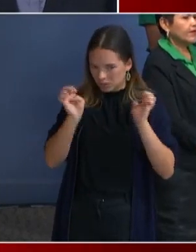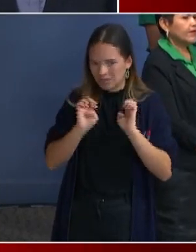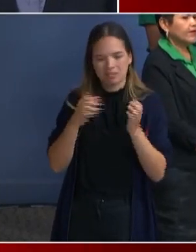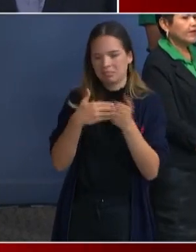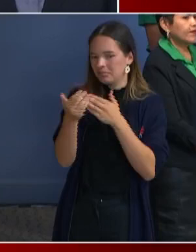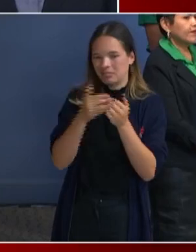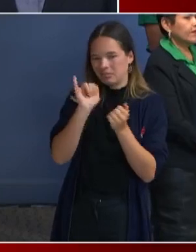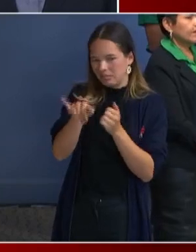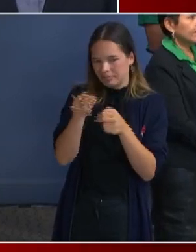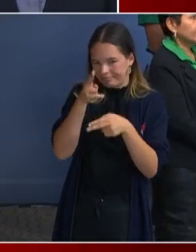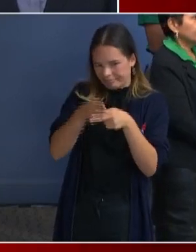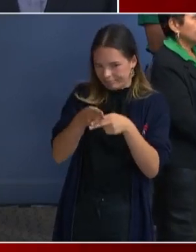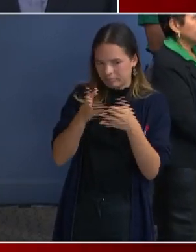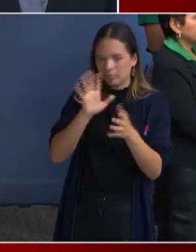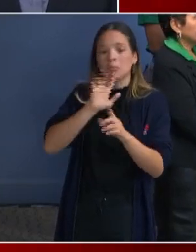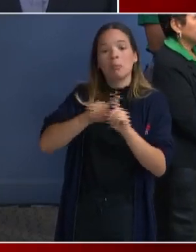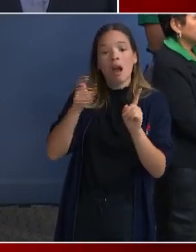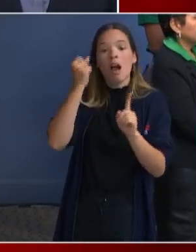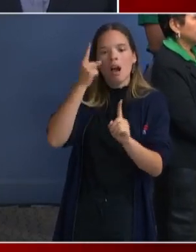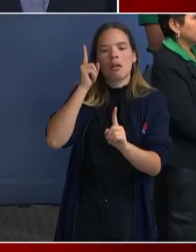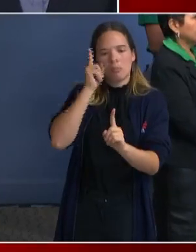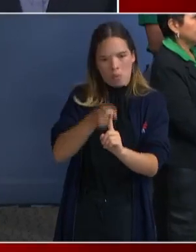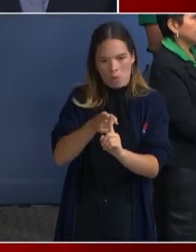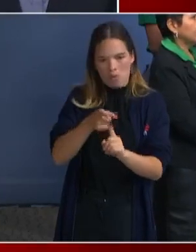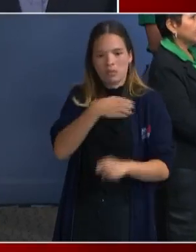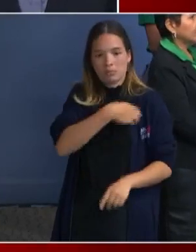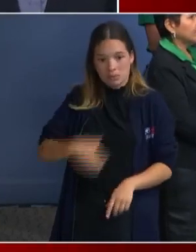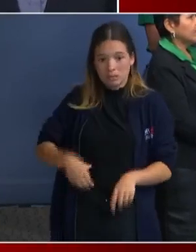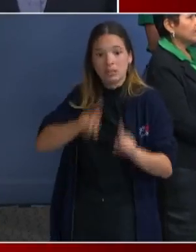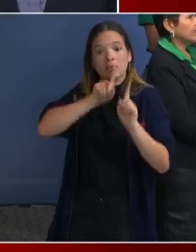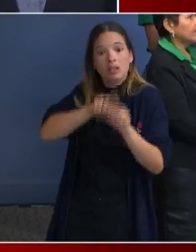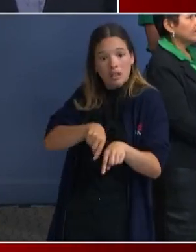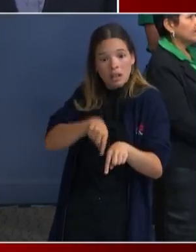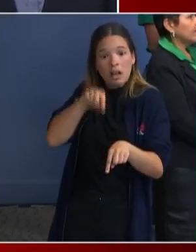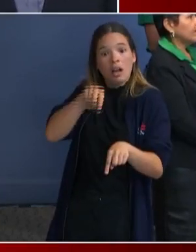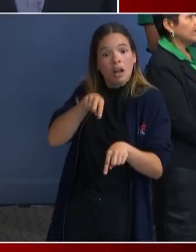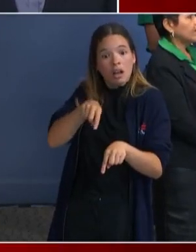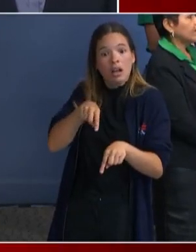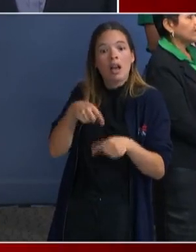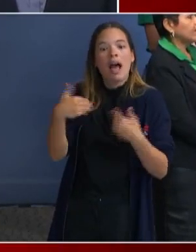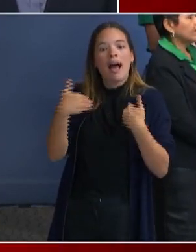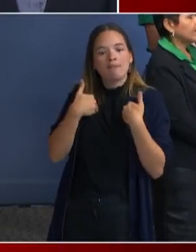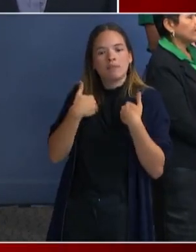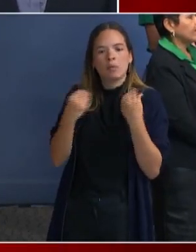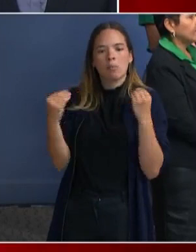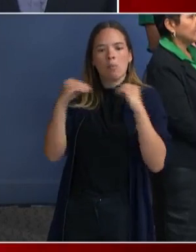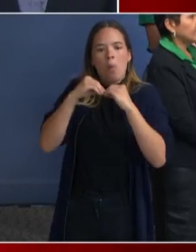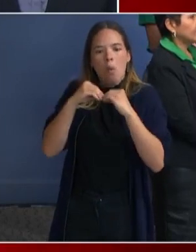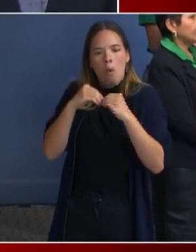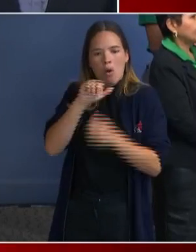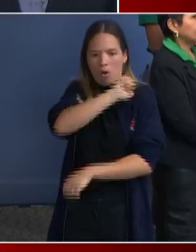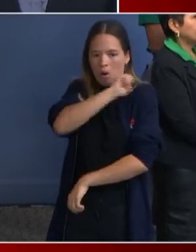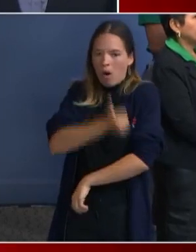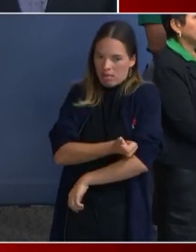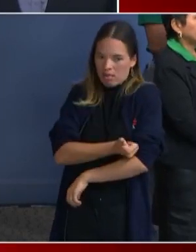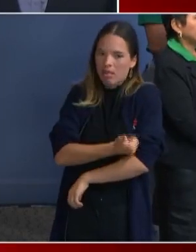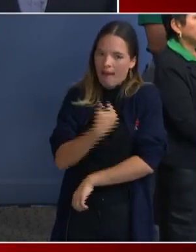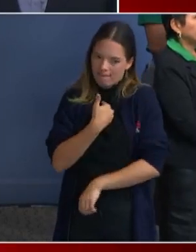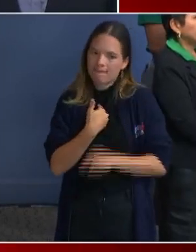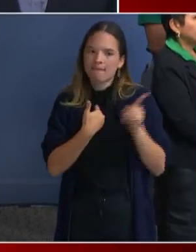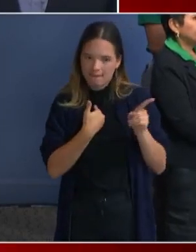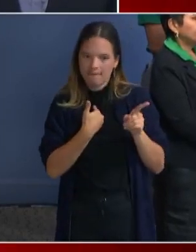gives me, um, some administrative authority that I don't normally have. Um, and that administrative